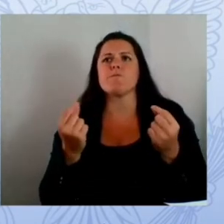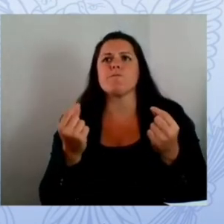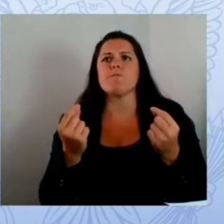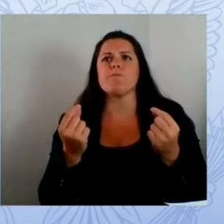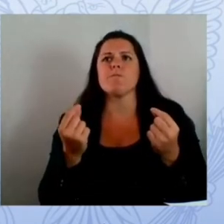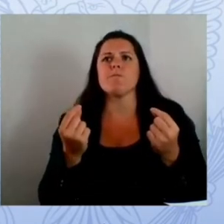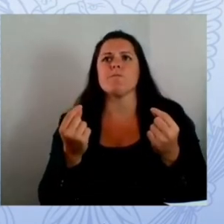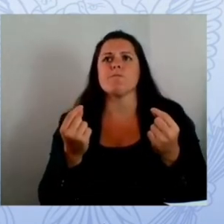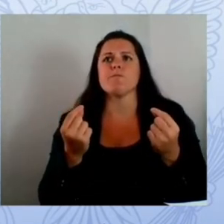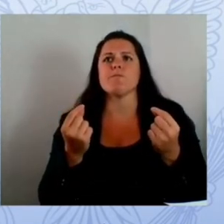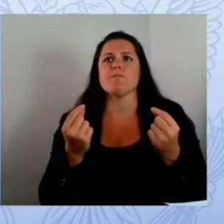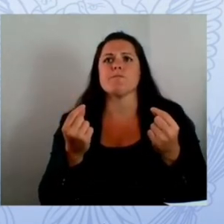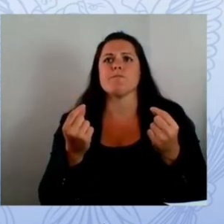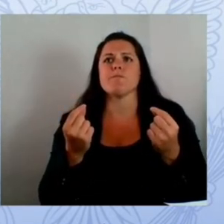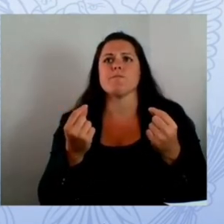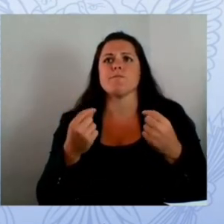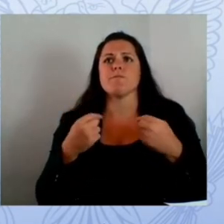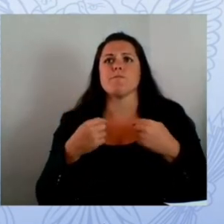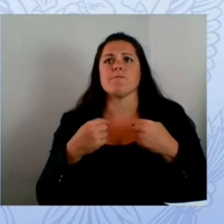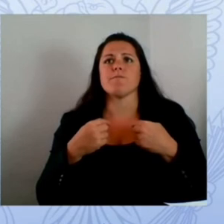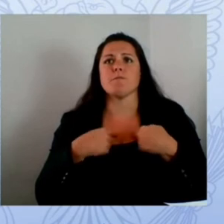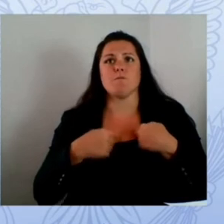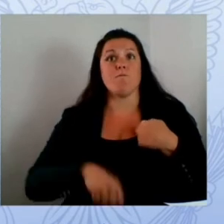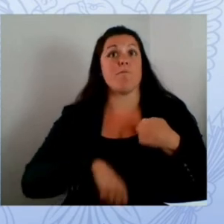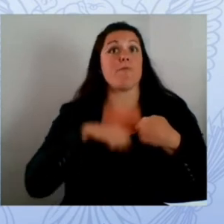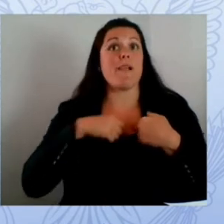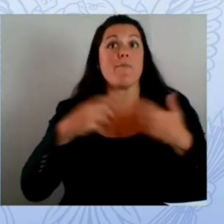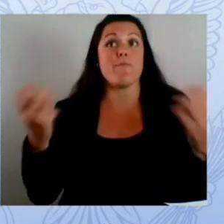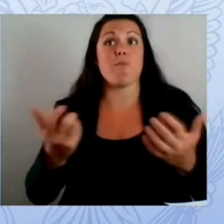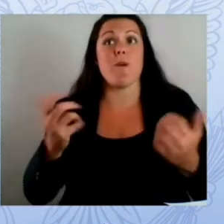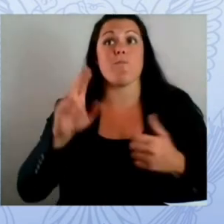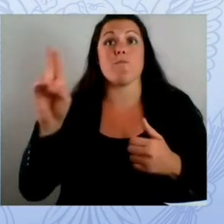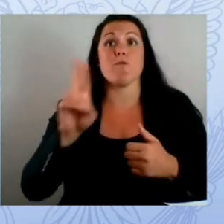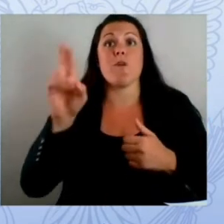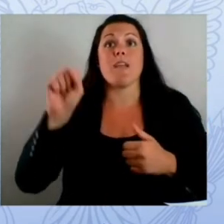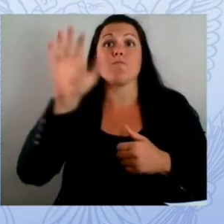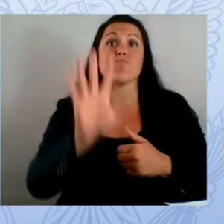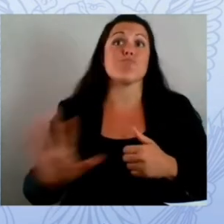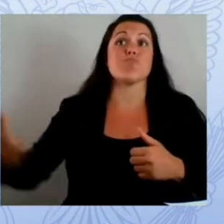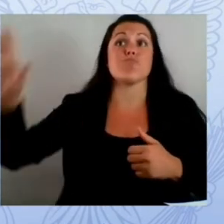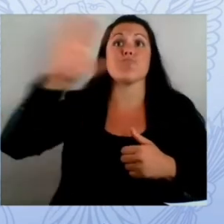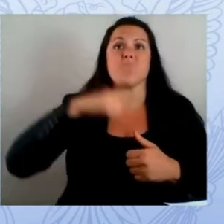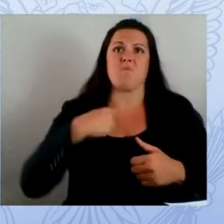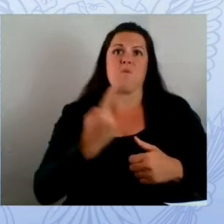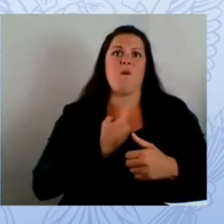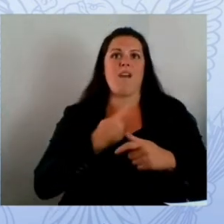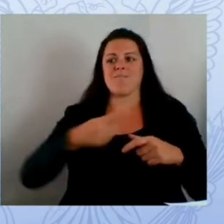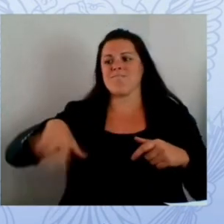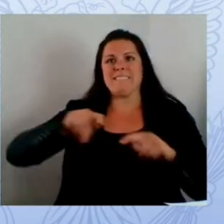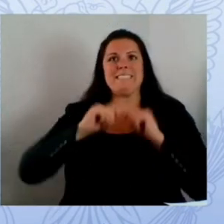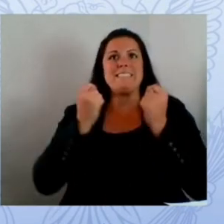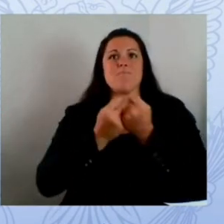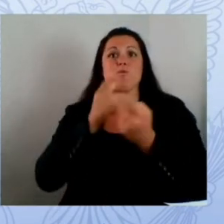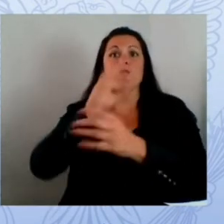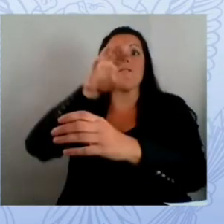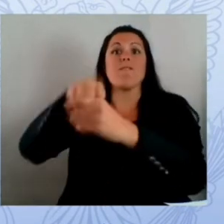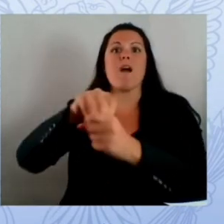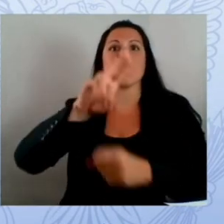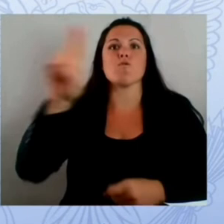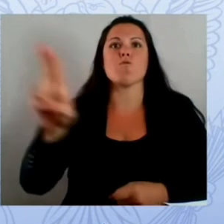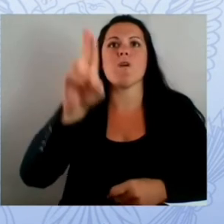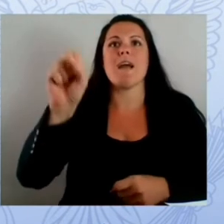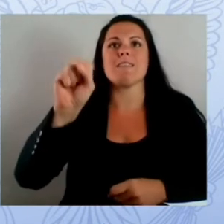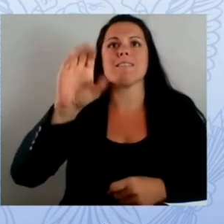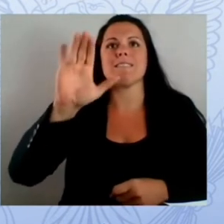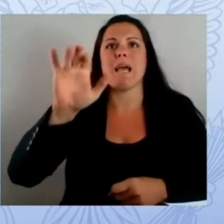hundred teams my team was the only state team to actually make it and out of that my team for the first year that we've done